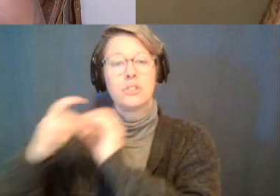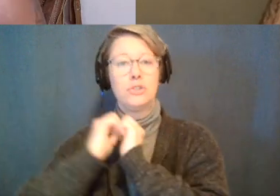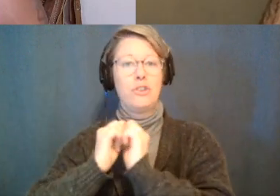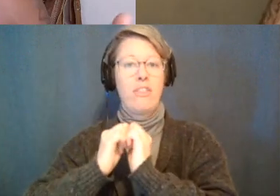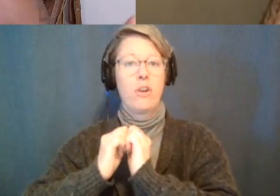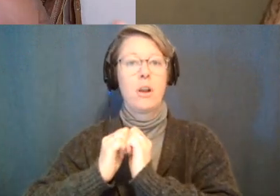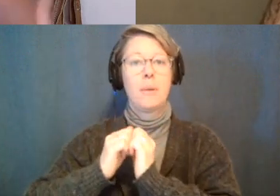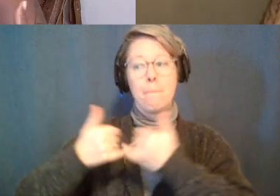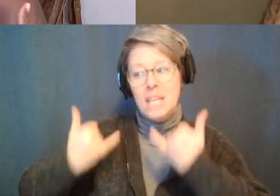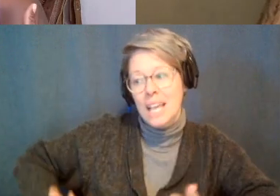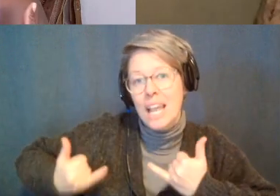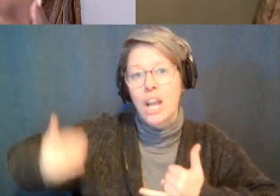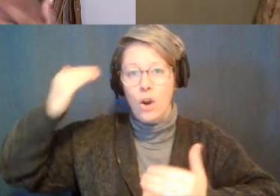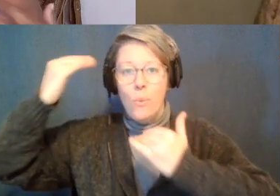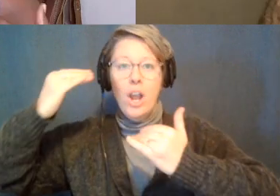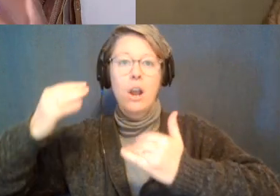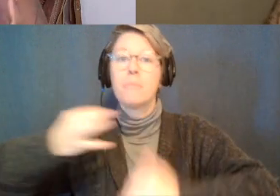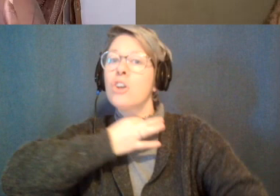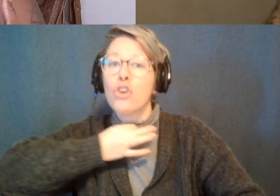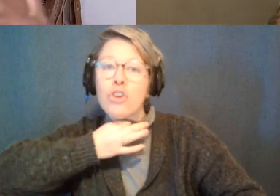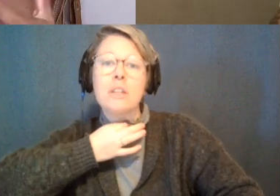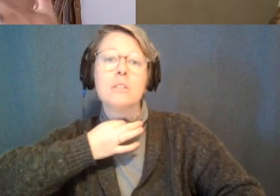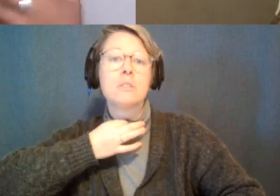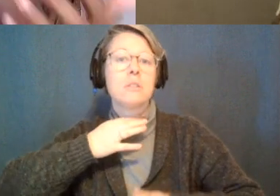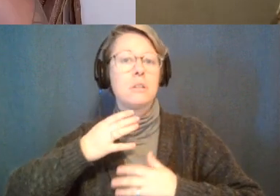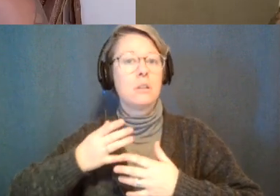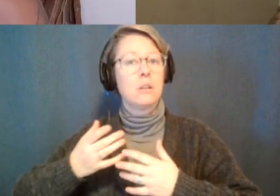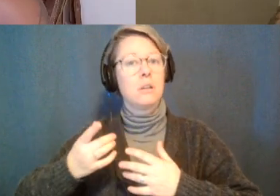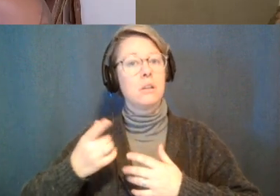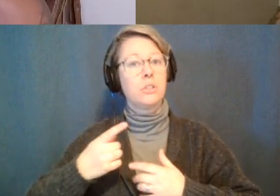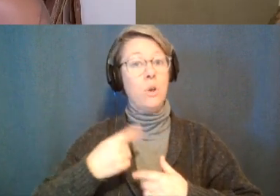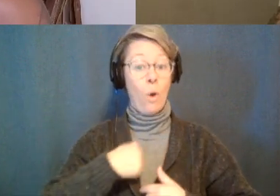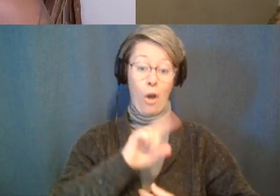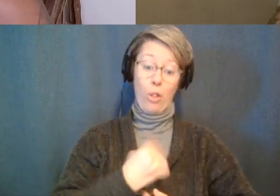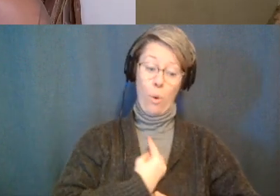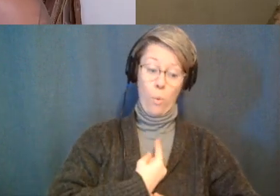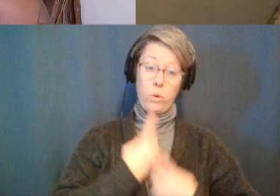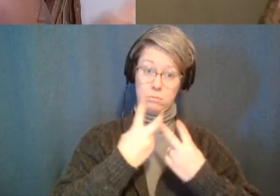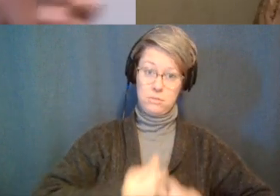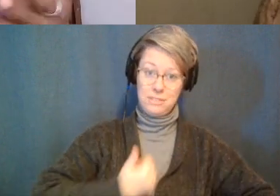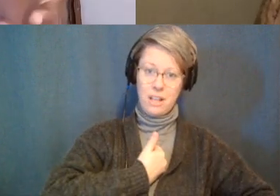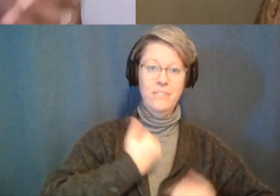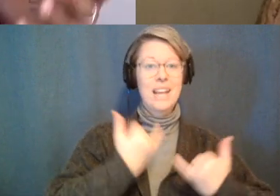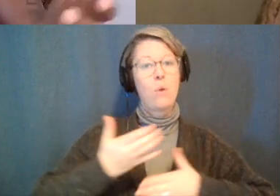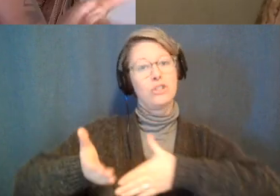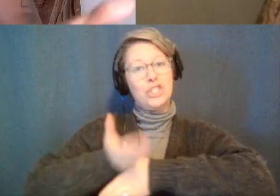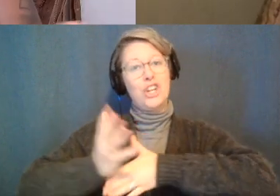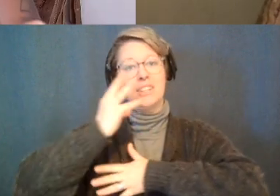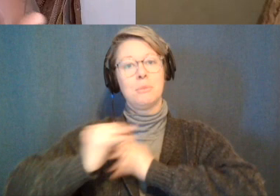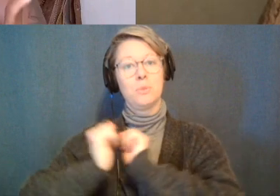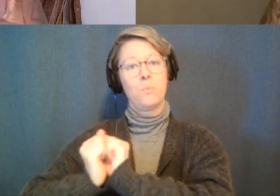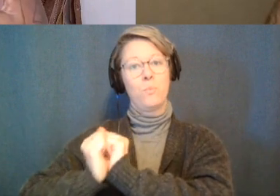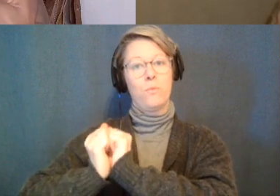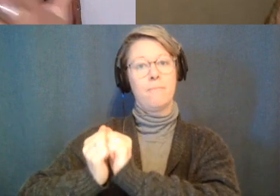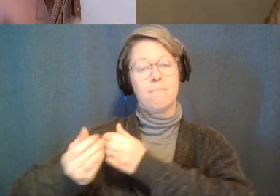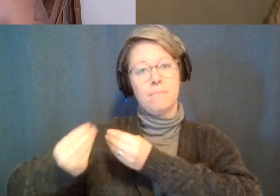essentially it's everything we've done with ourselves being present being curious but now we're sharing that experience with somebody else like we're we're actually going into